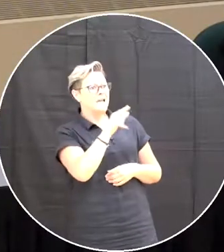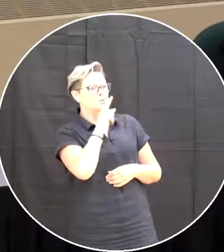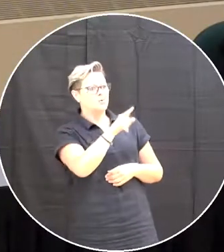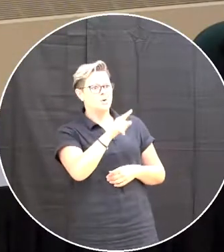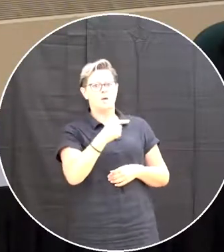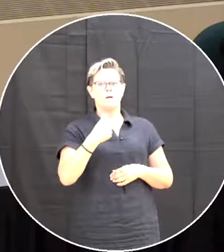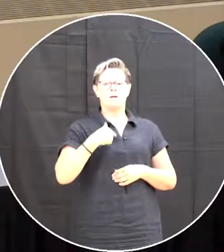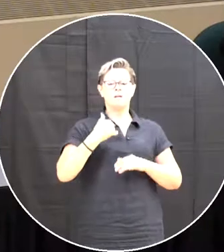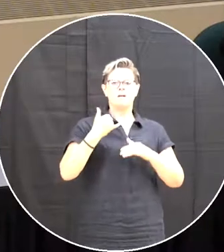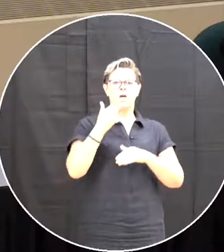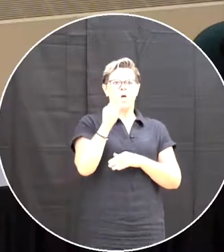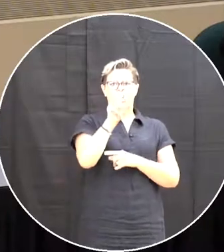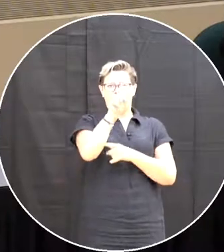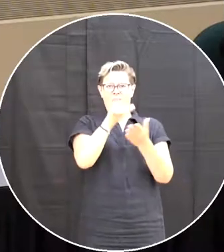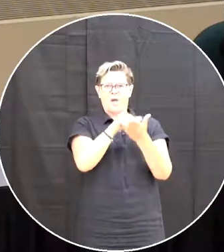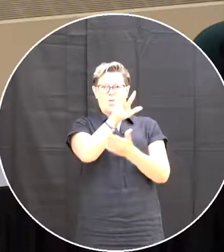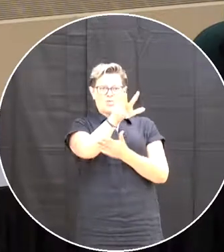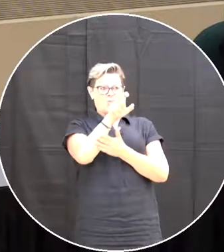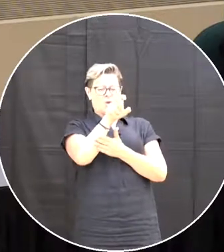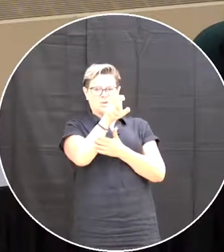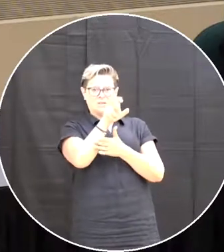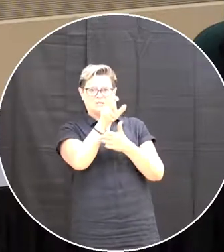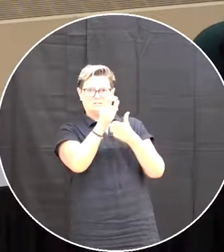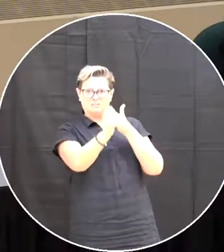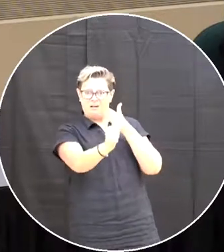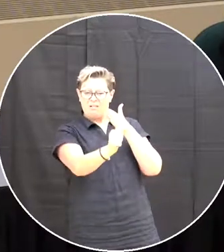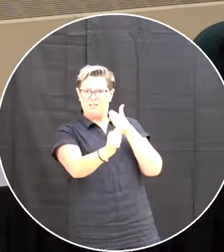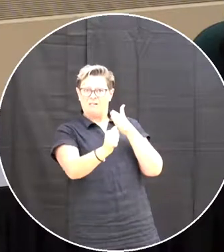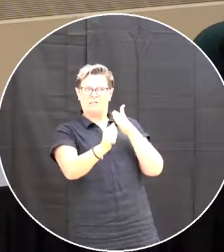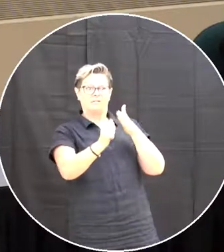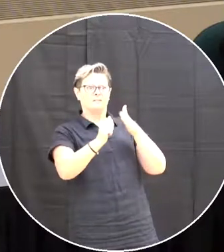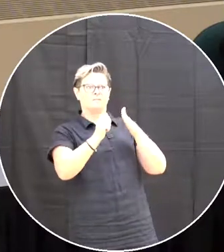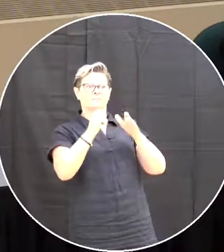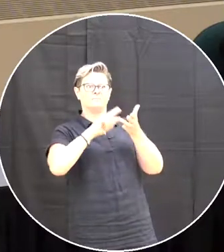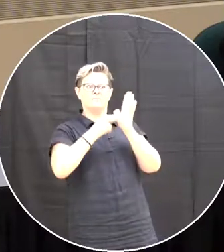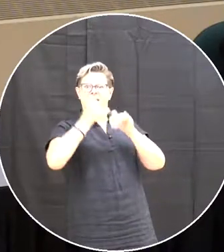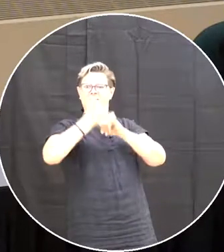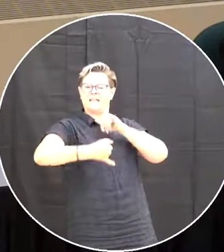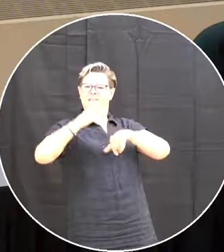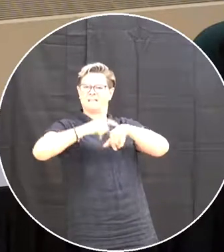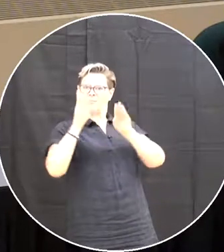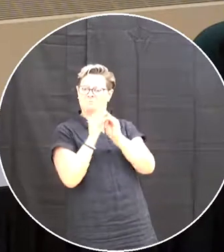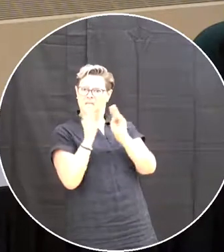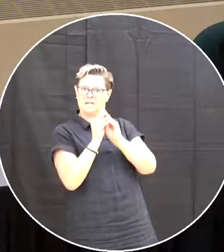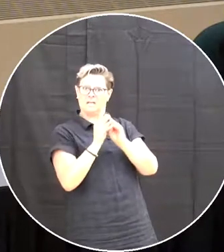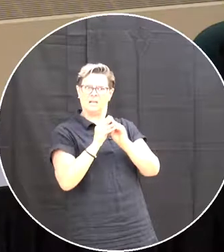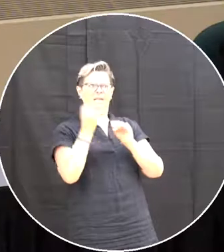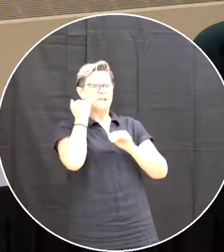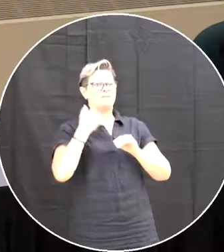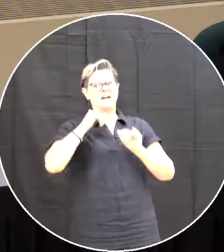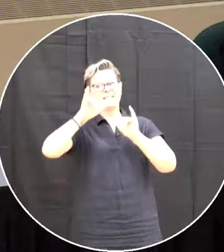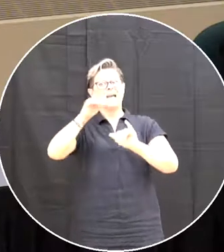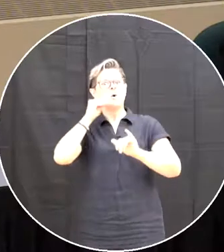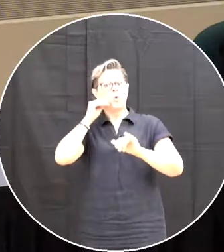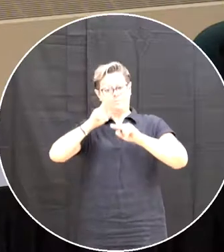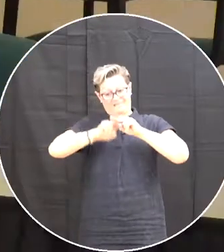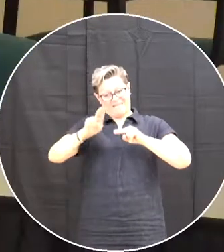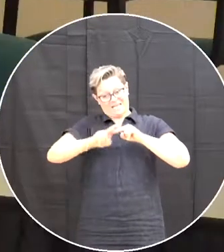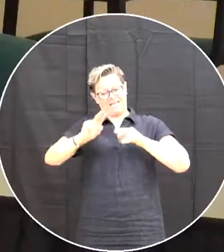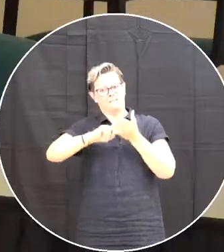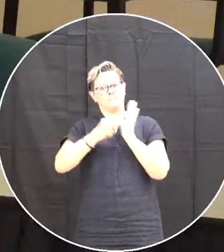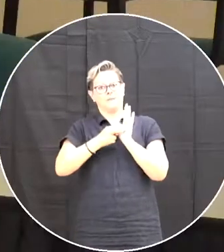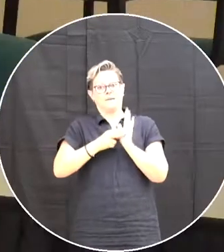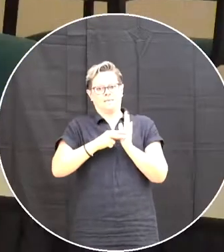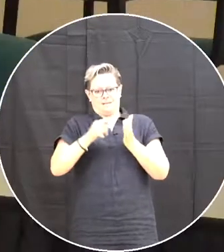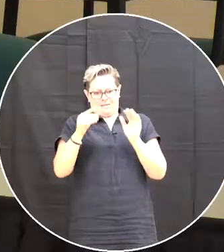bucks and and and to sit home in the basement would have been nothing we're having a discussion about